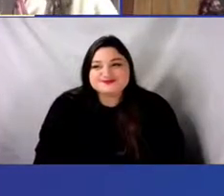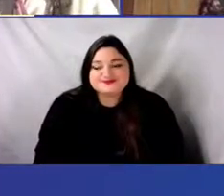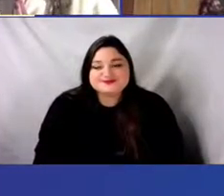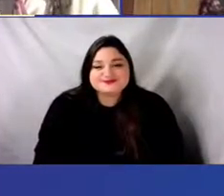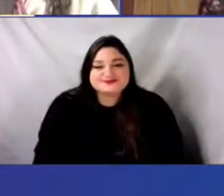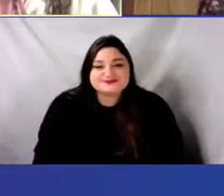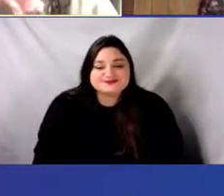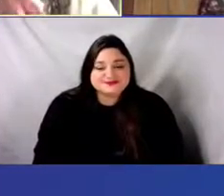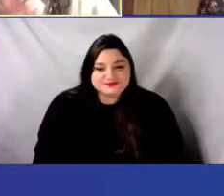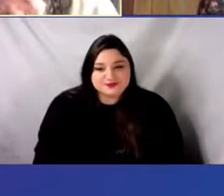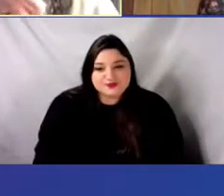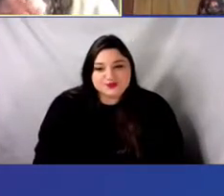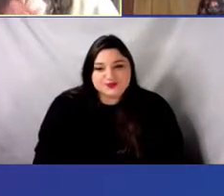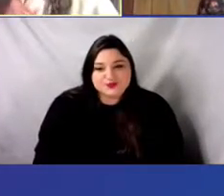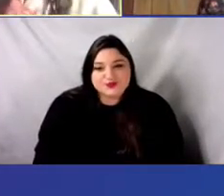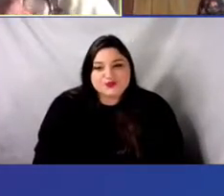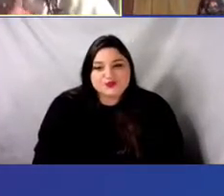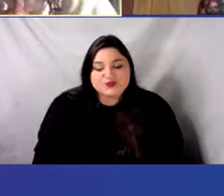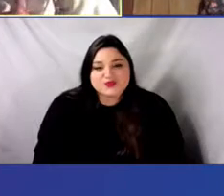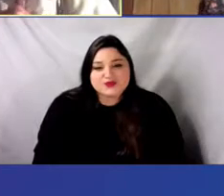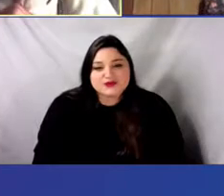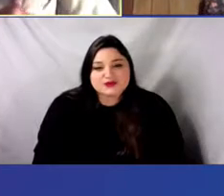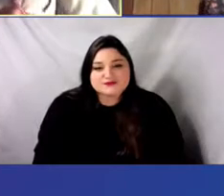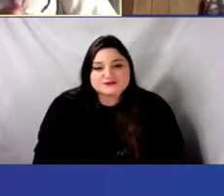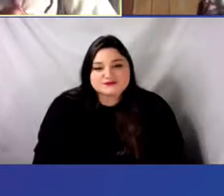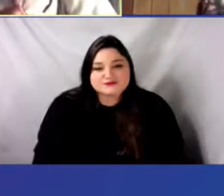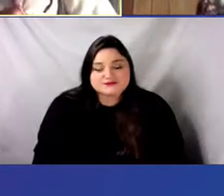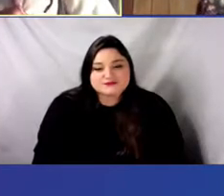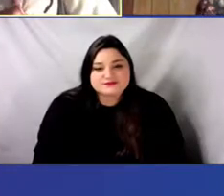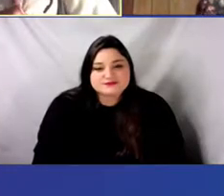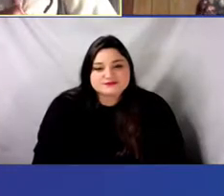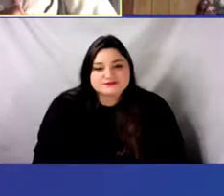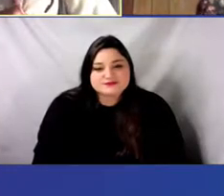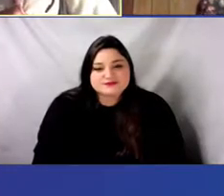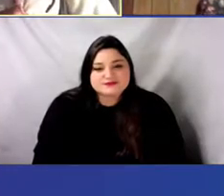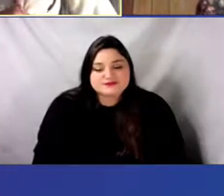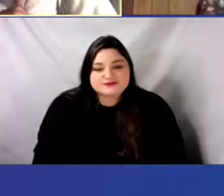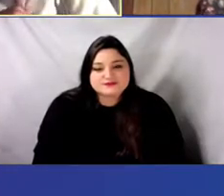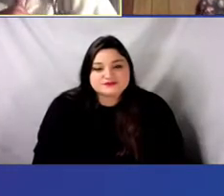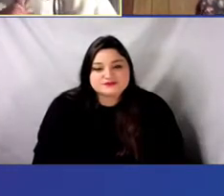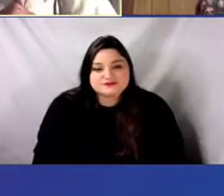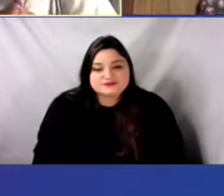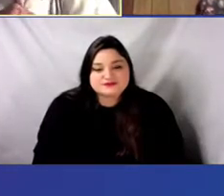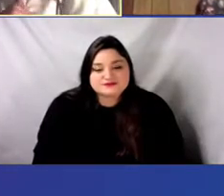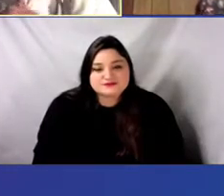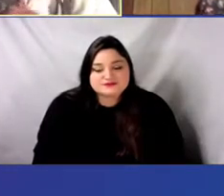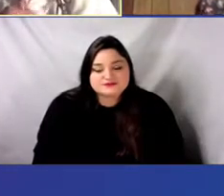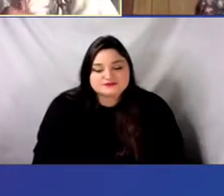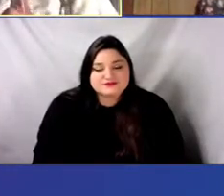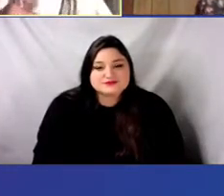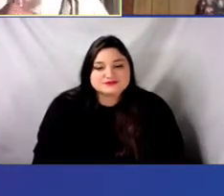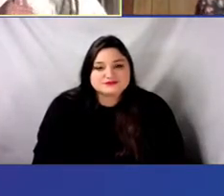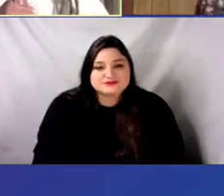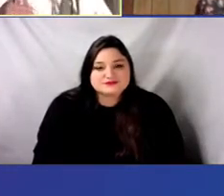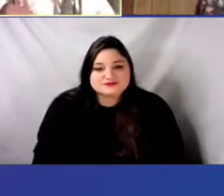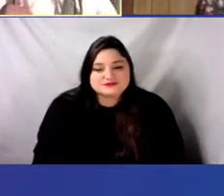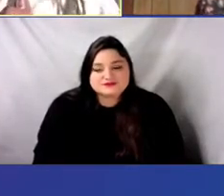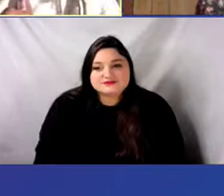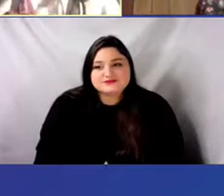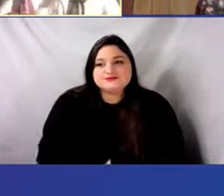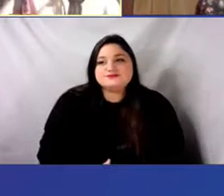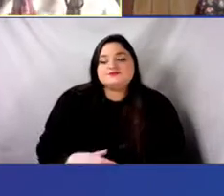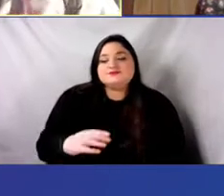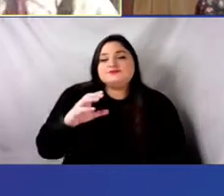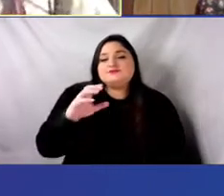Uh, well, this time a little, uh, uh, it may be a little bit difficult for me to